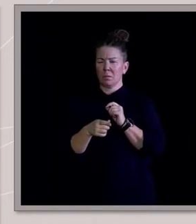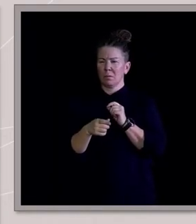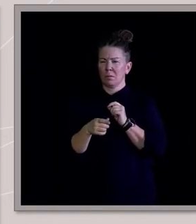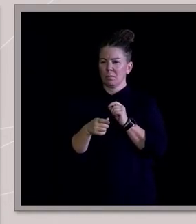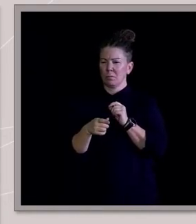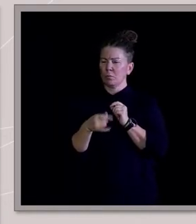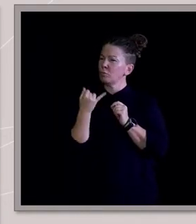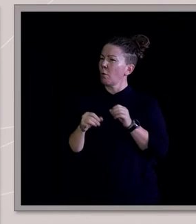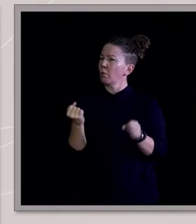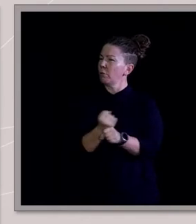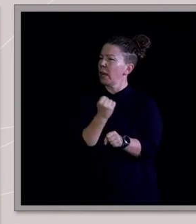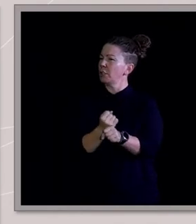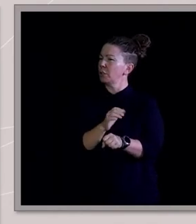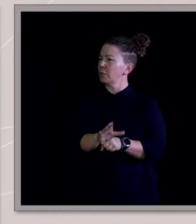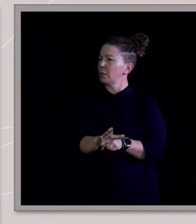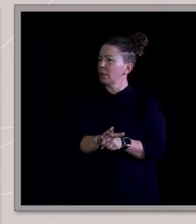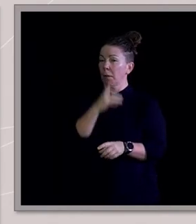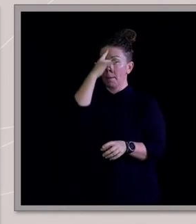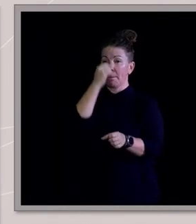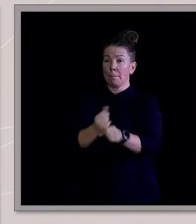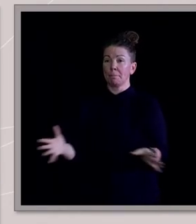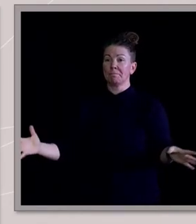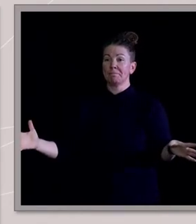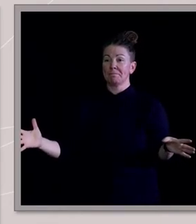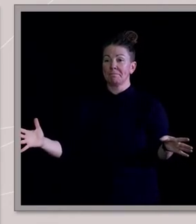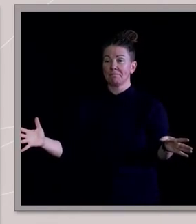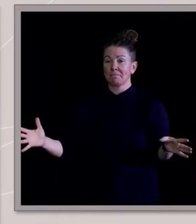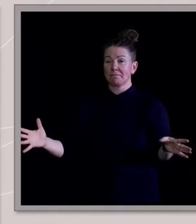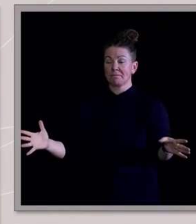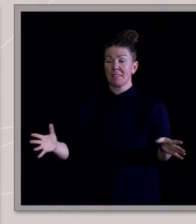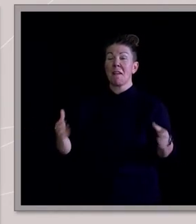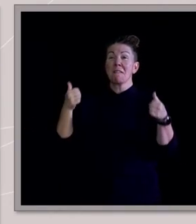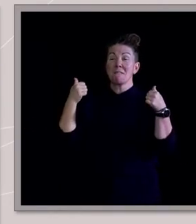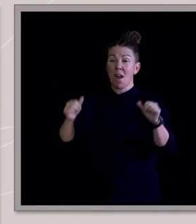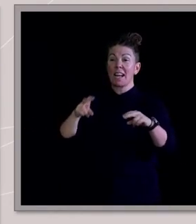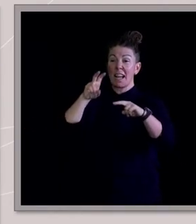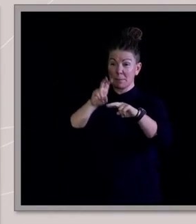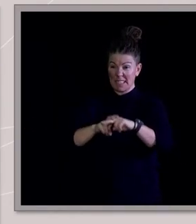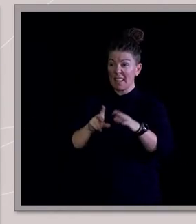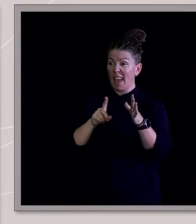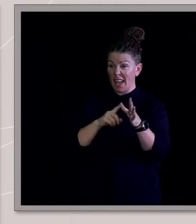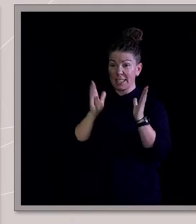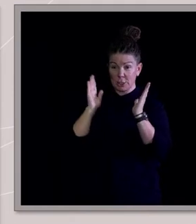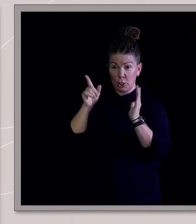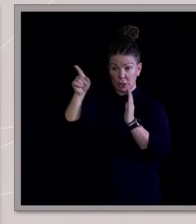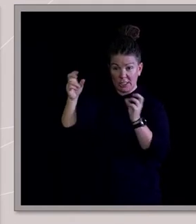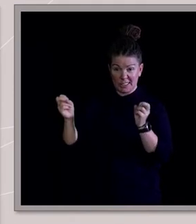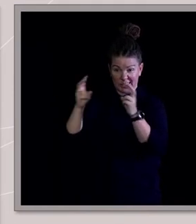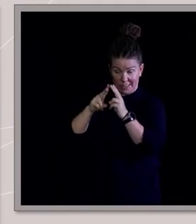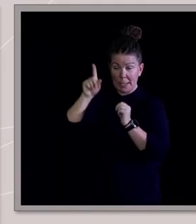I don't believe it. And finally, I'm sitting there in this Anglican church on the Manly Corso in Sydney,